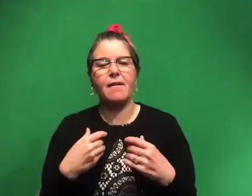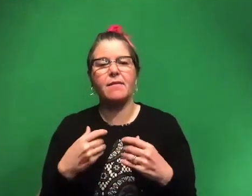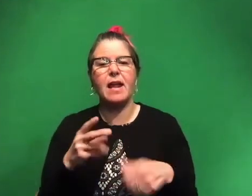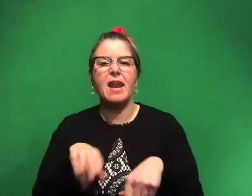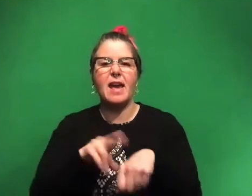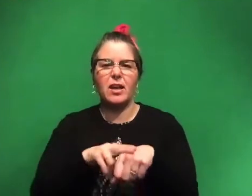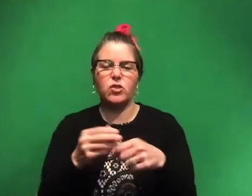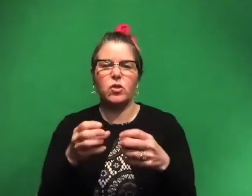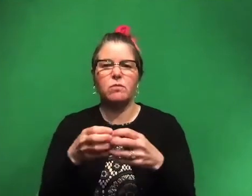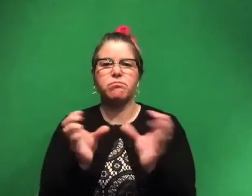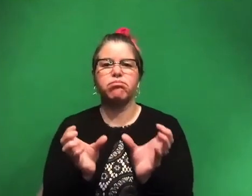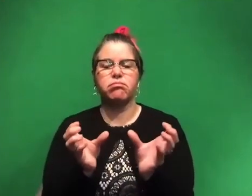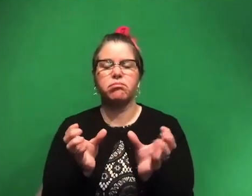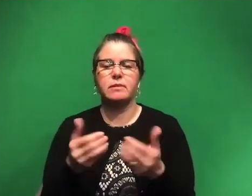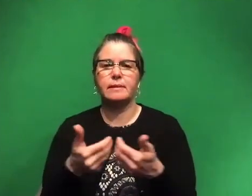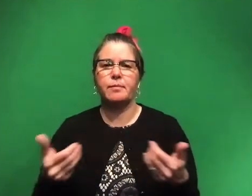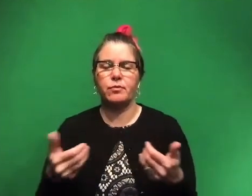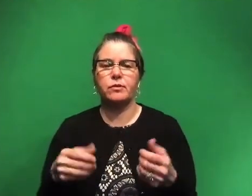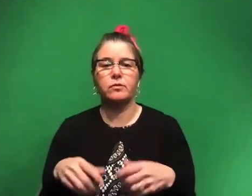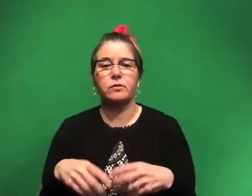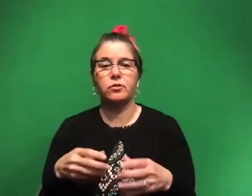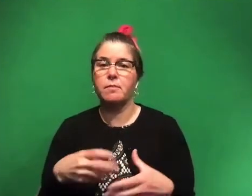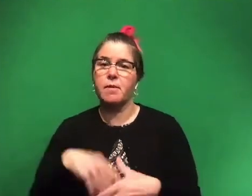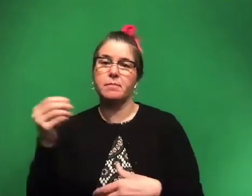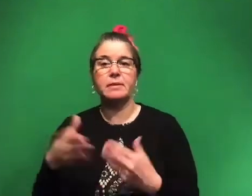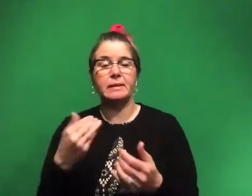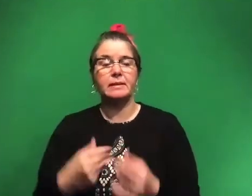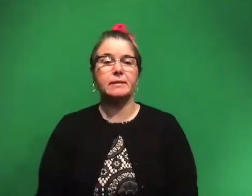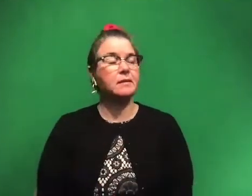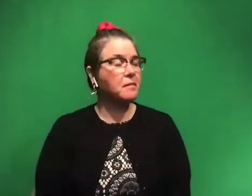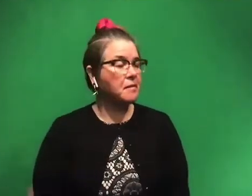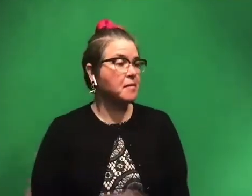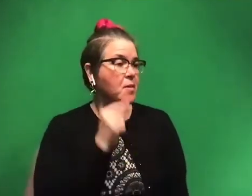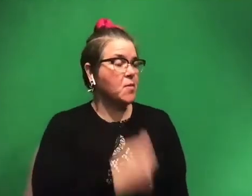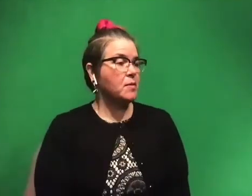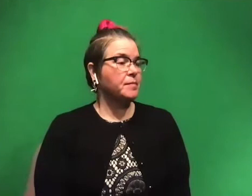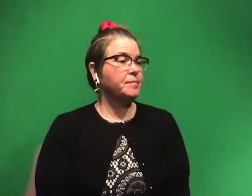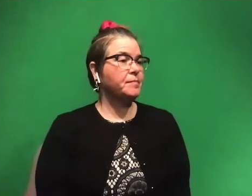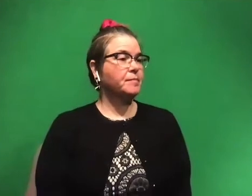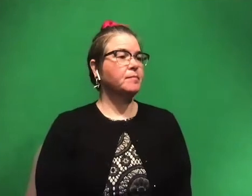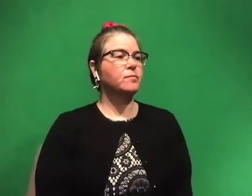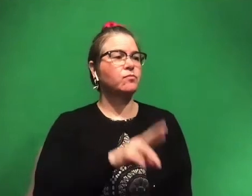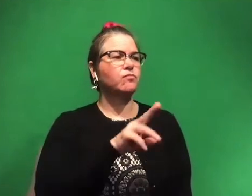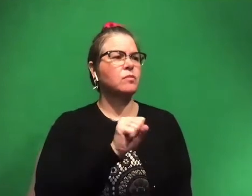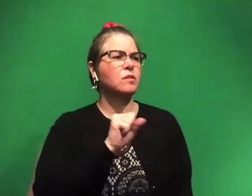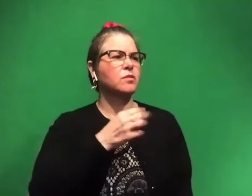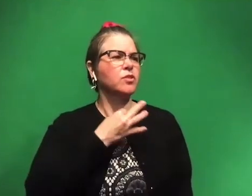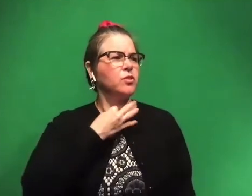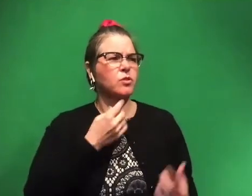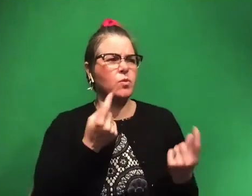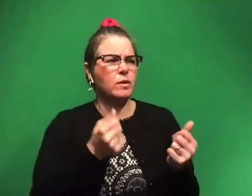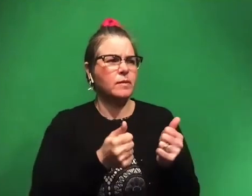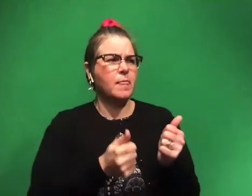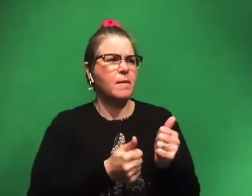separation and it pops out. Wow. So cool. Um, Russ would like to know what is the most